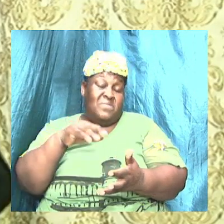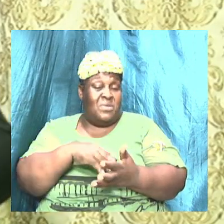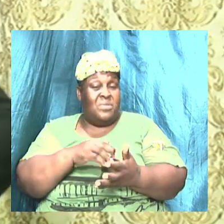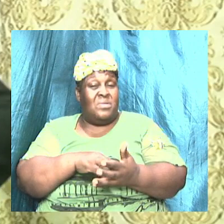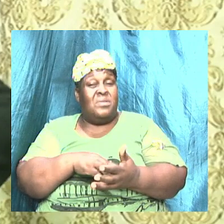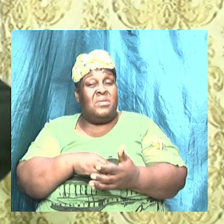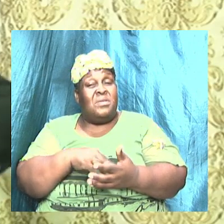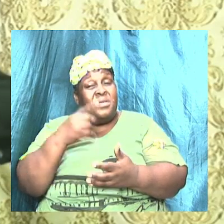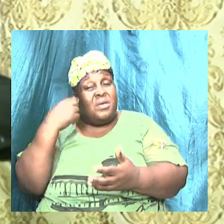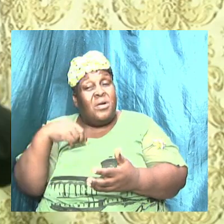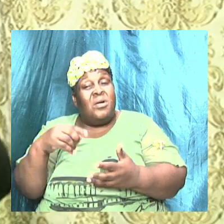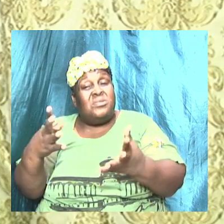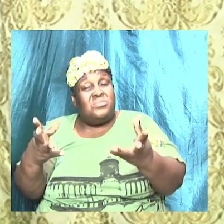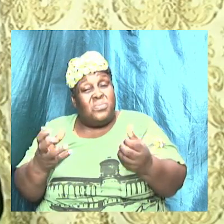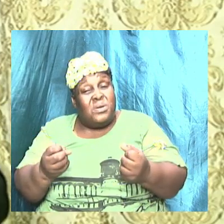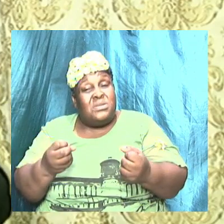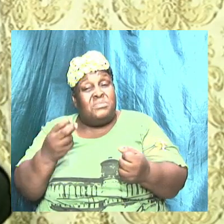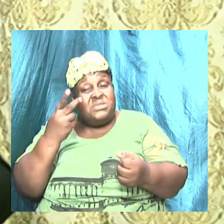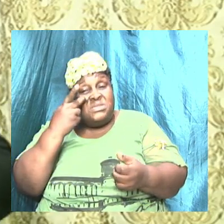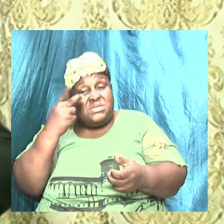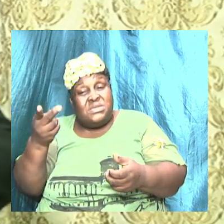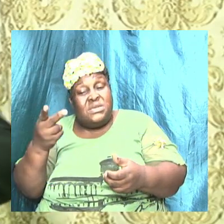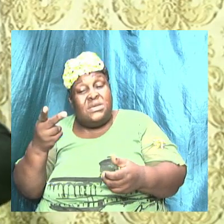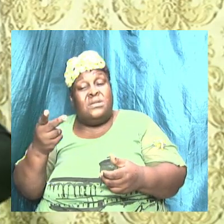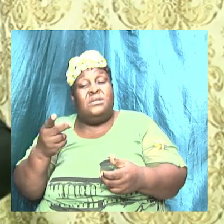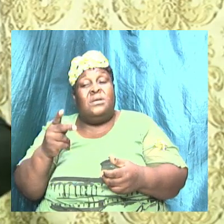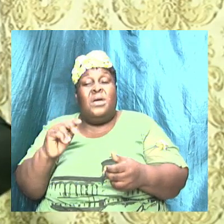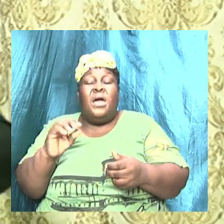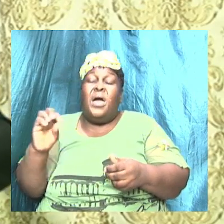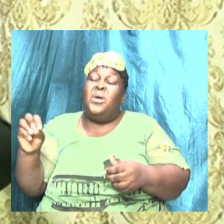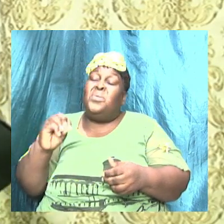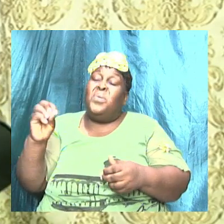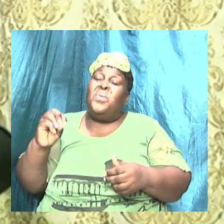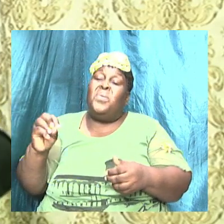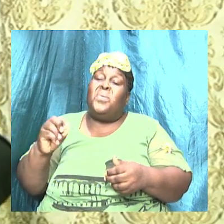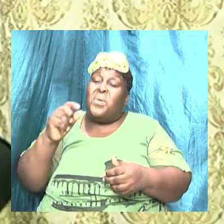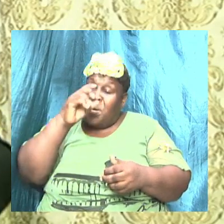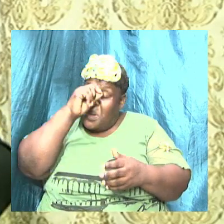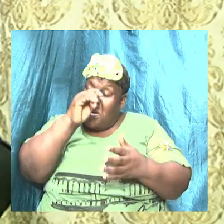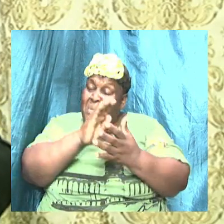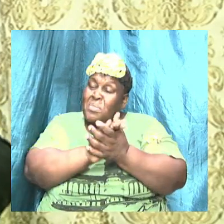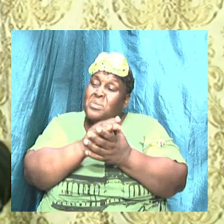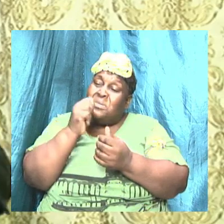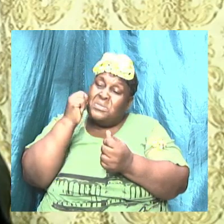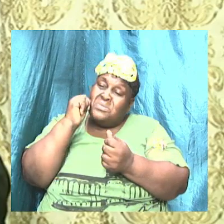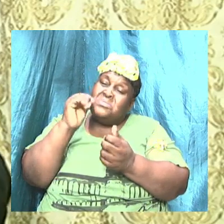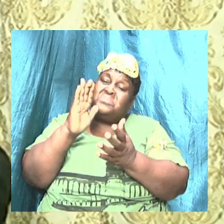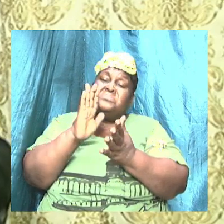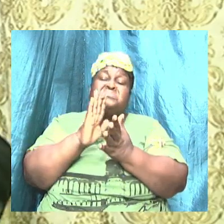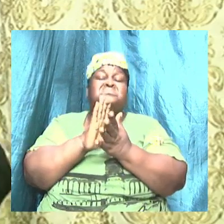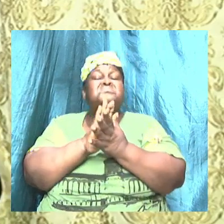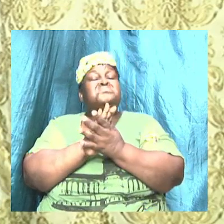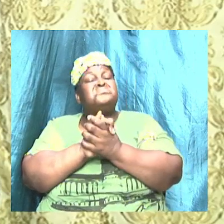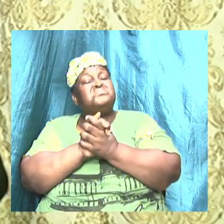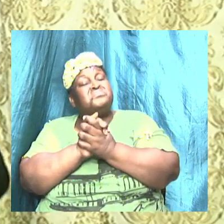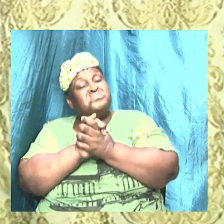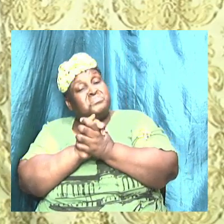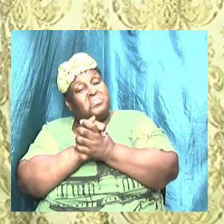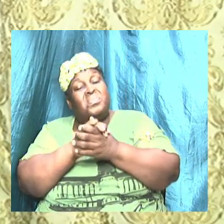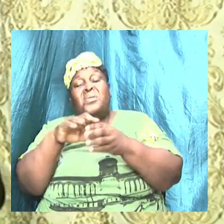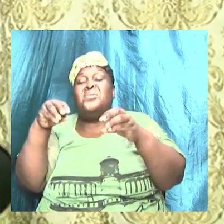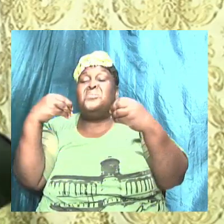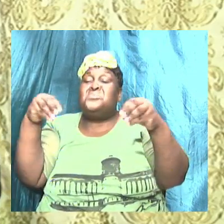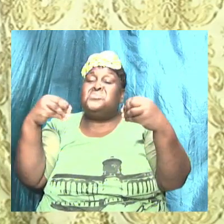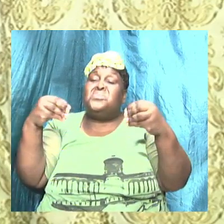But because They want To be seen And they want To look like Oh I'm brother And sister Ananias And Sapphira They